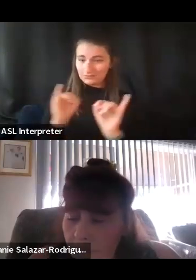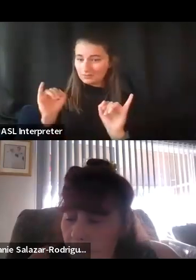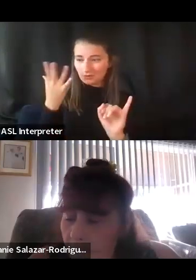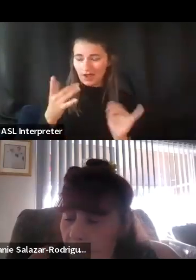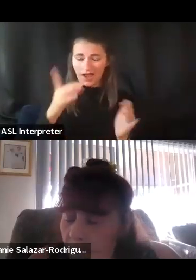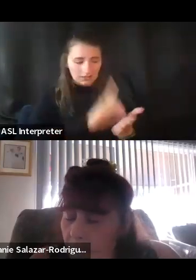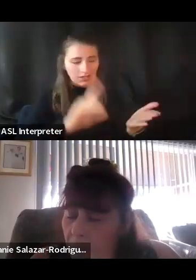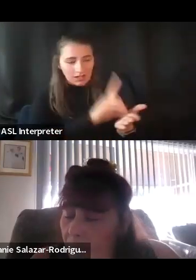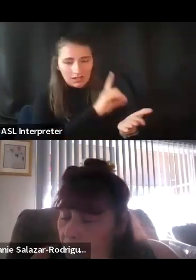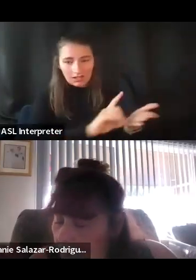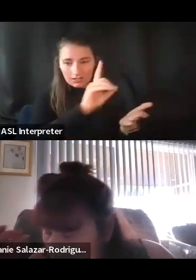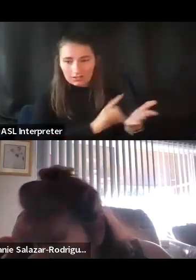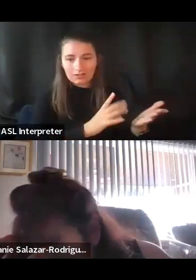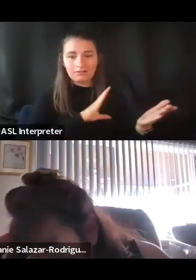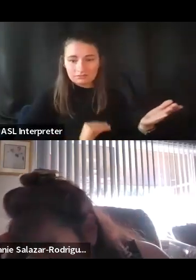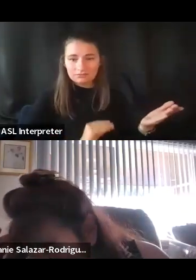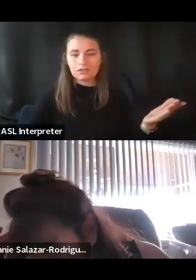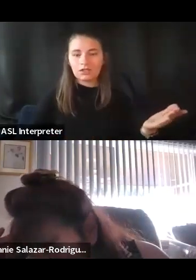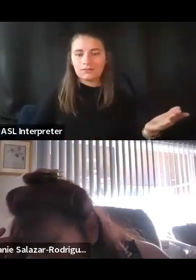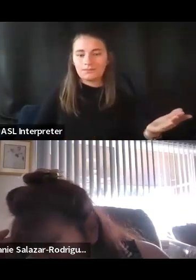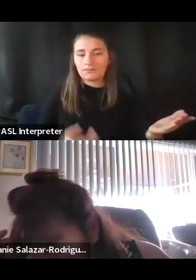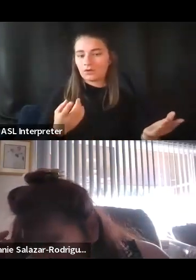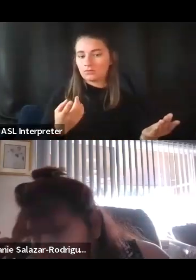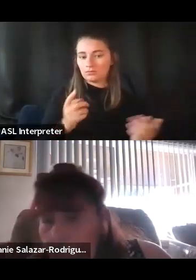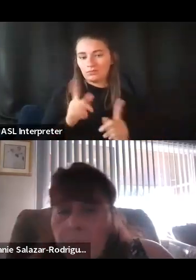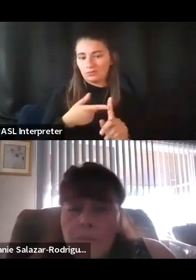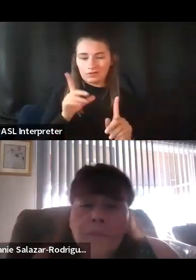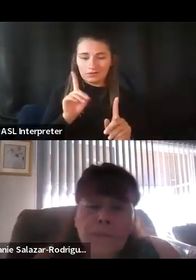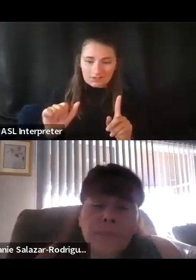when you're disabled, and Spanish is your first language.